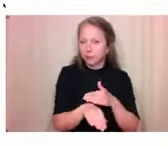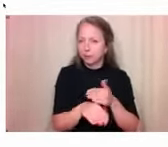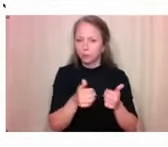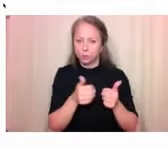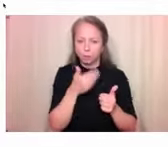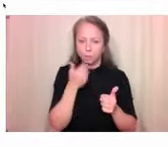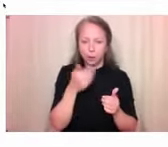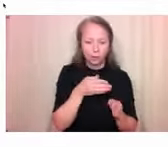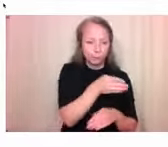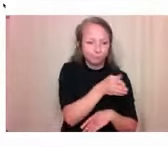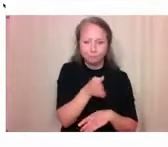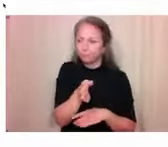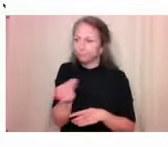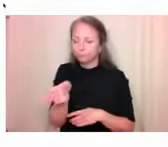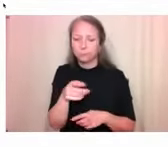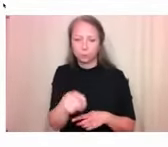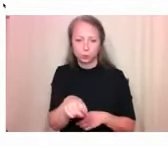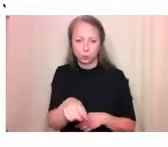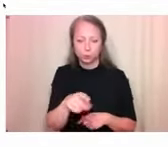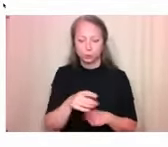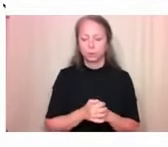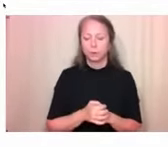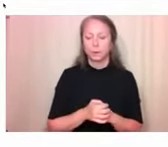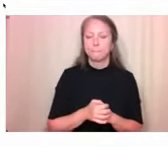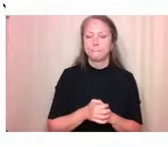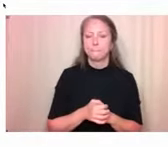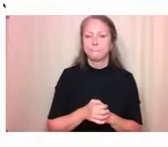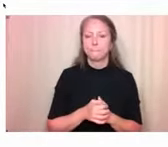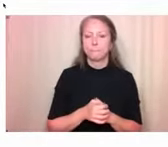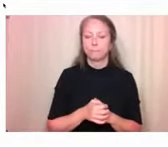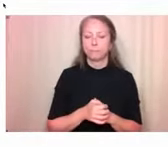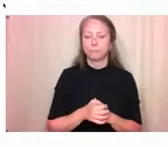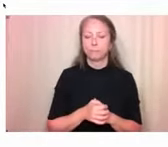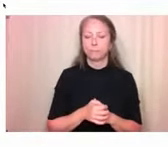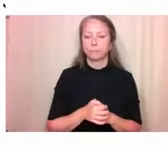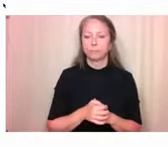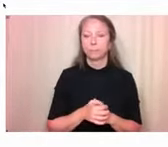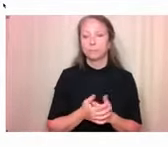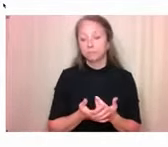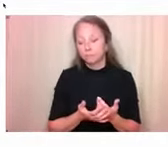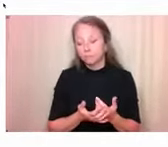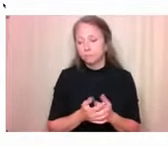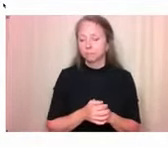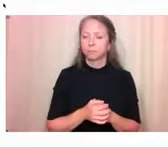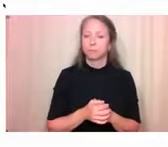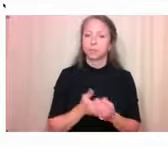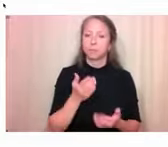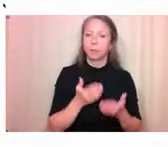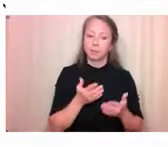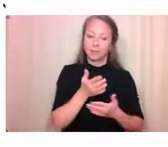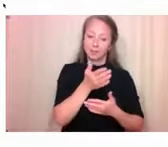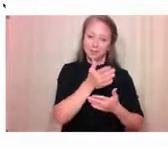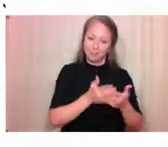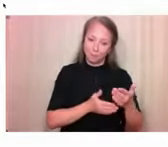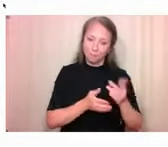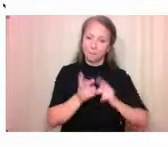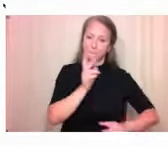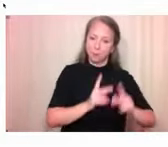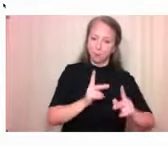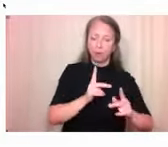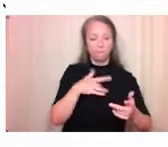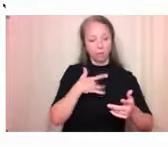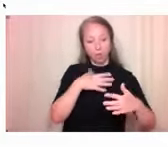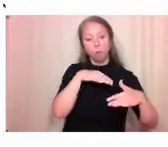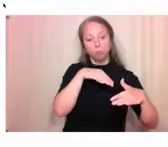it might just help them stay informed about what might be accessible to some while being inaccessible to others. So